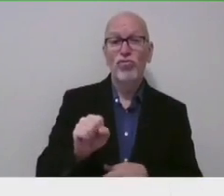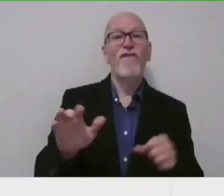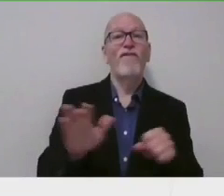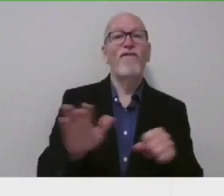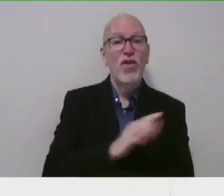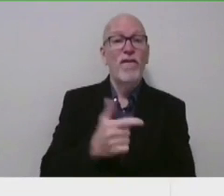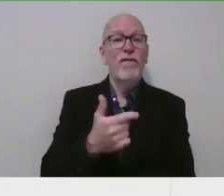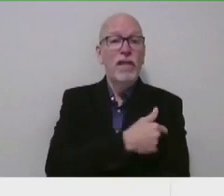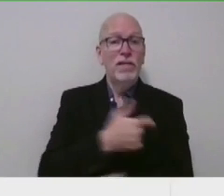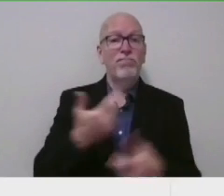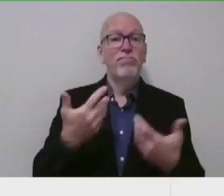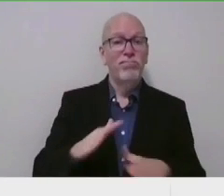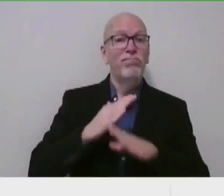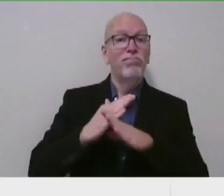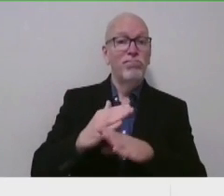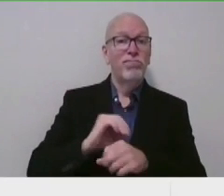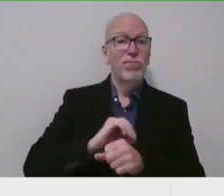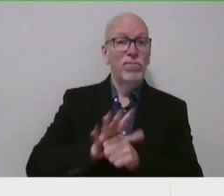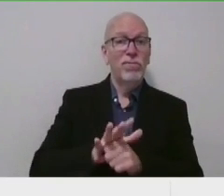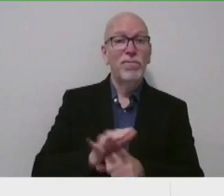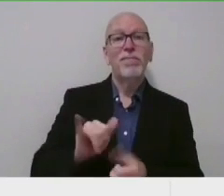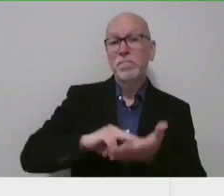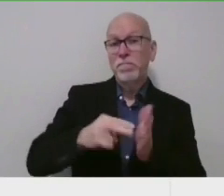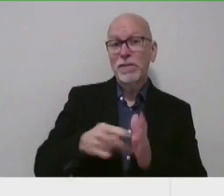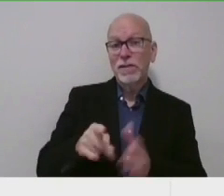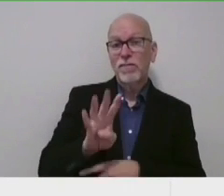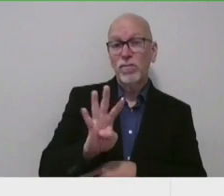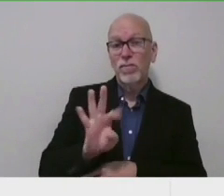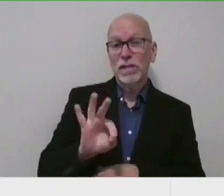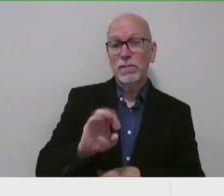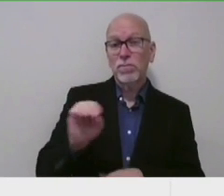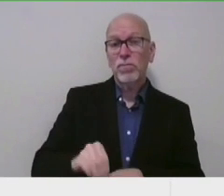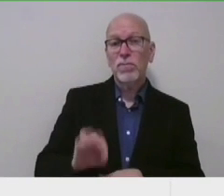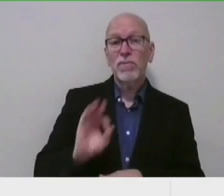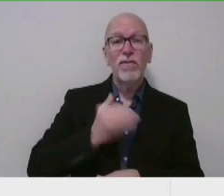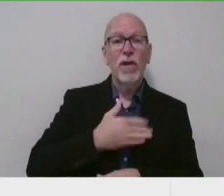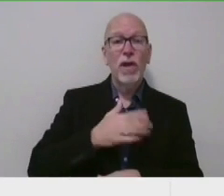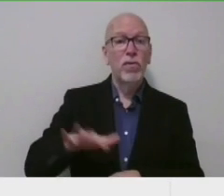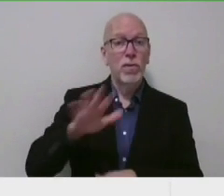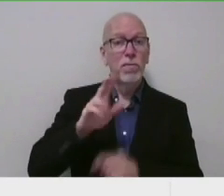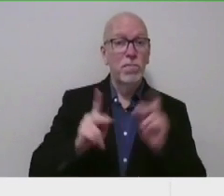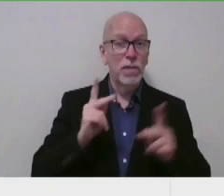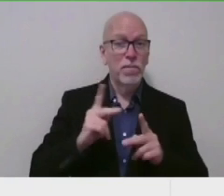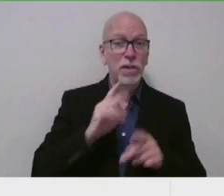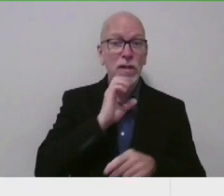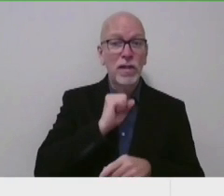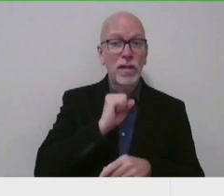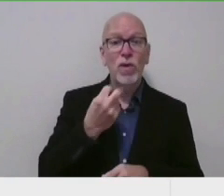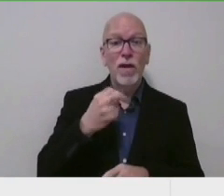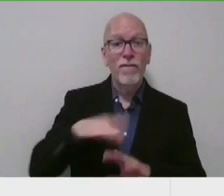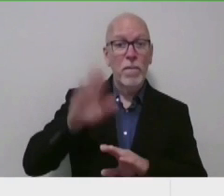against COVID-19. That represents 49% of our eligible population age 12 years and older.